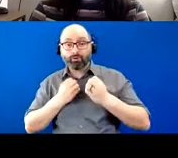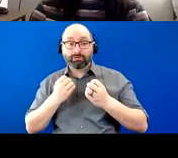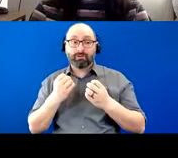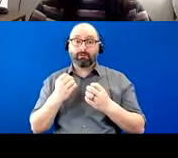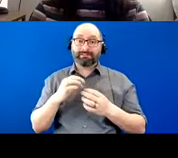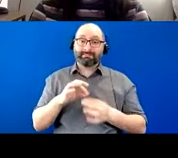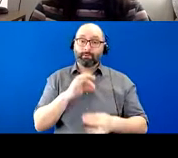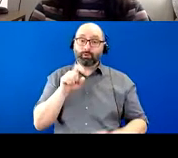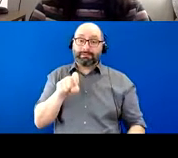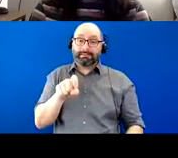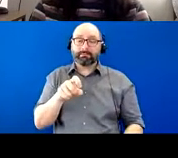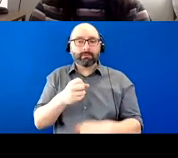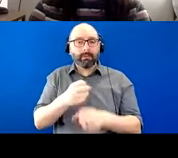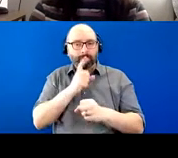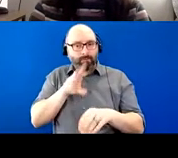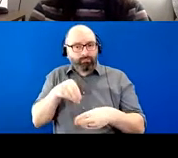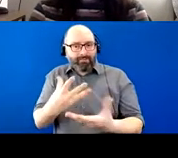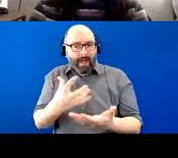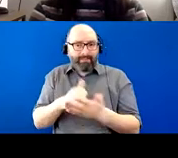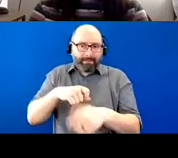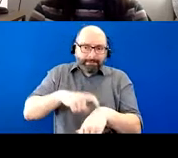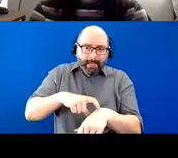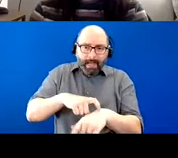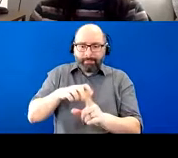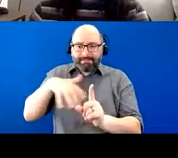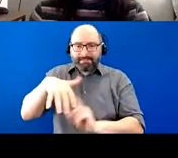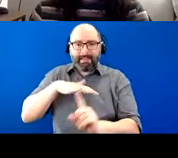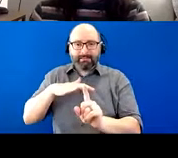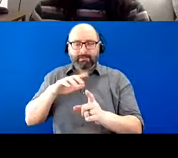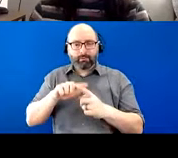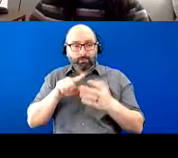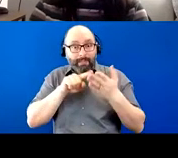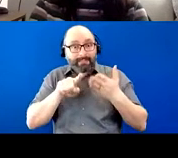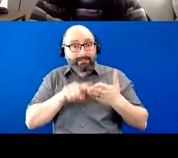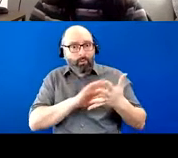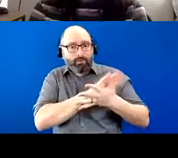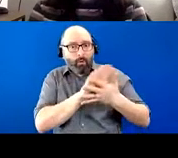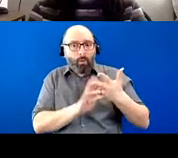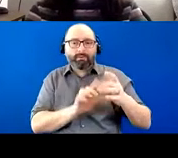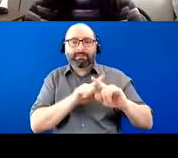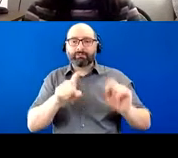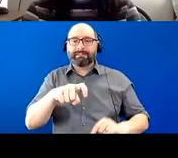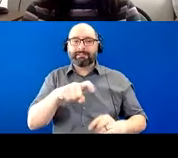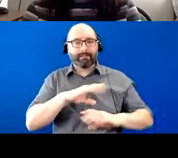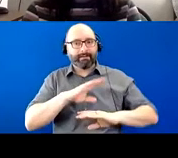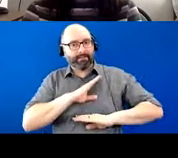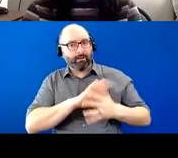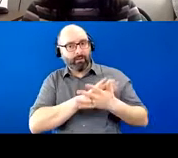provide ourselves that time and space, um, to explore those different needs and, and, and fulfill those.